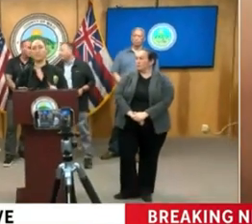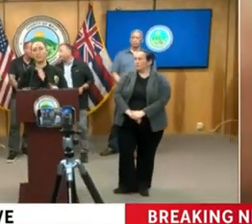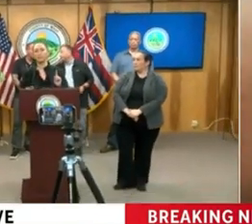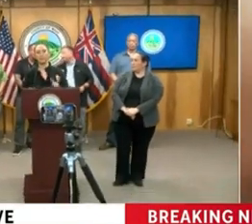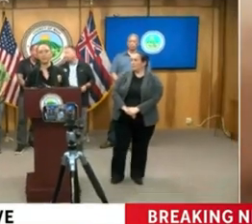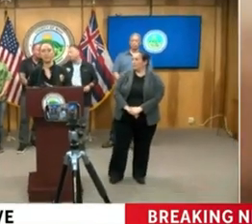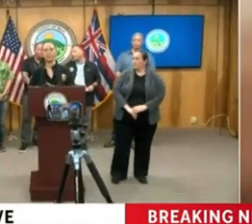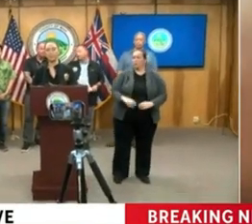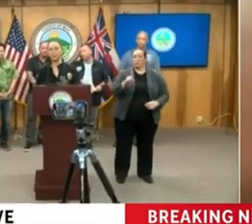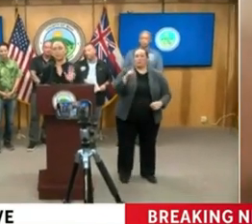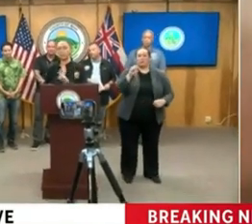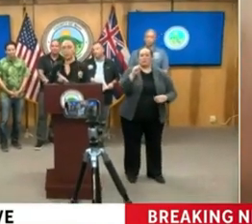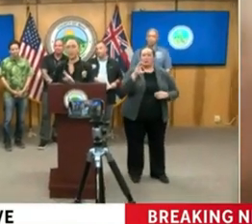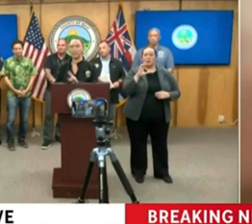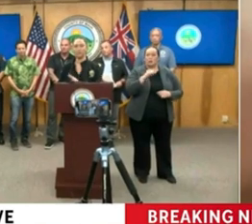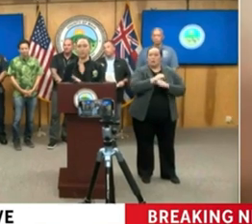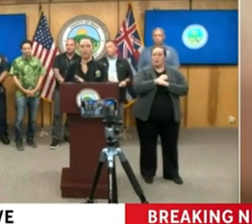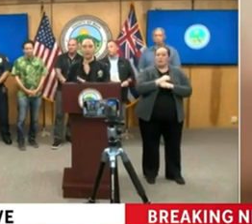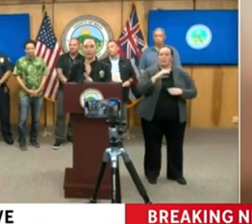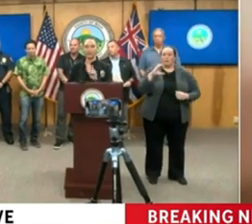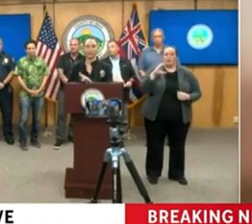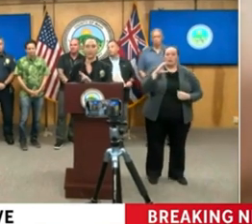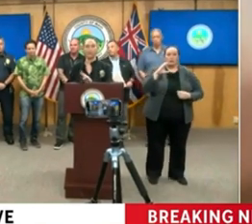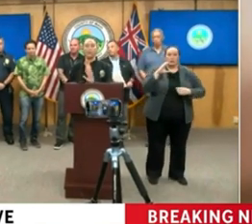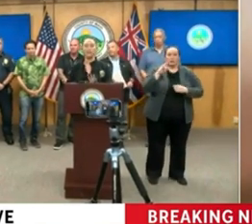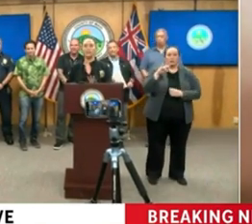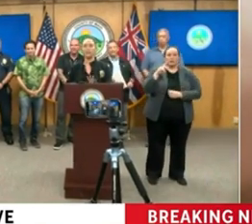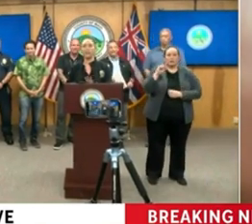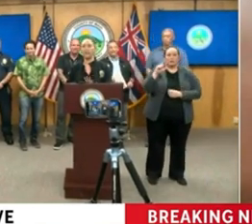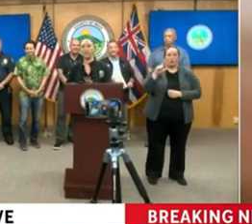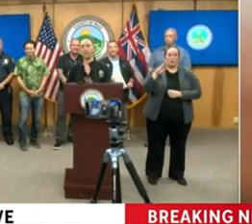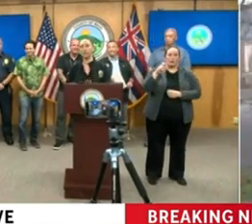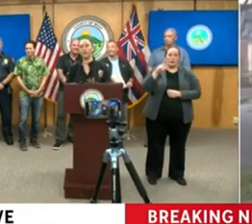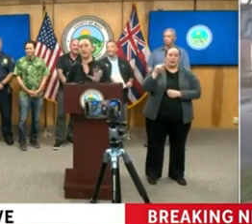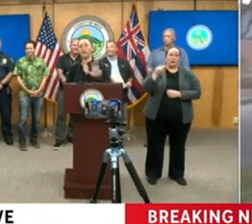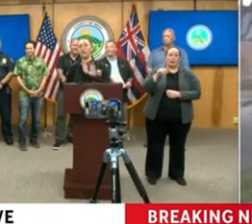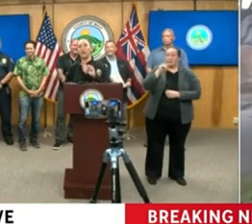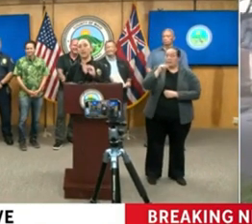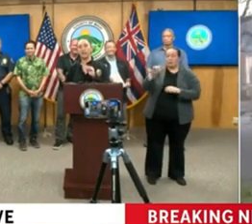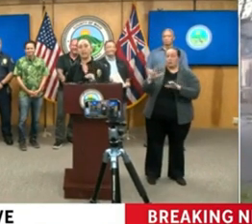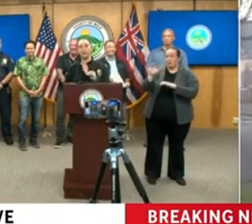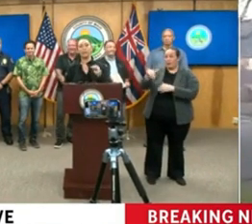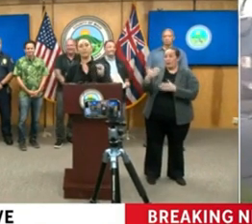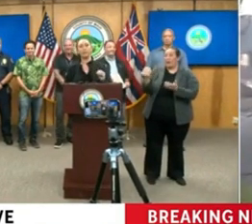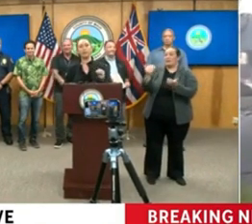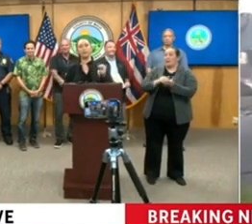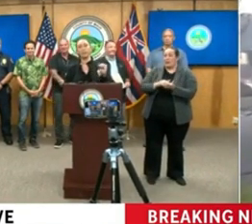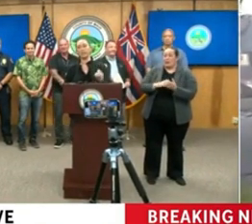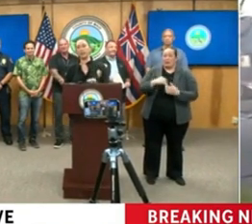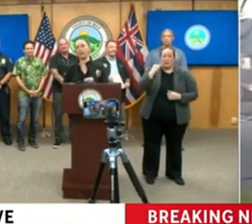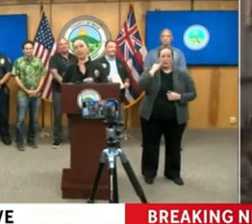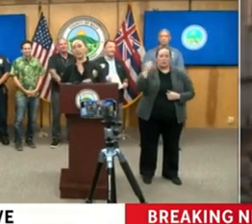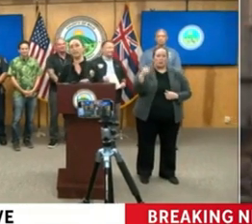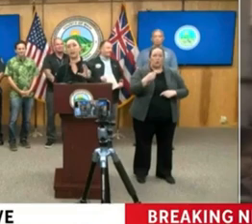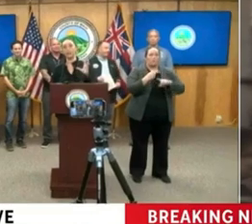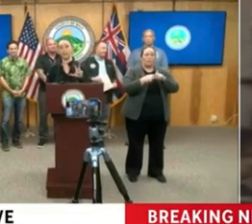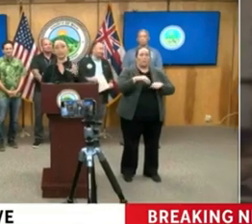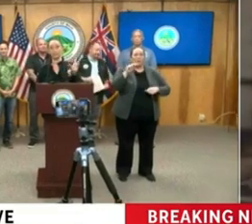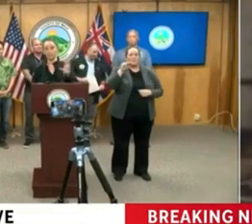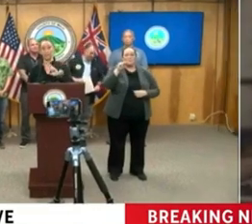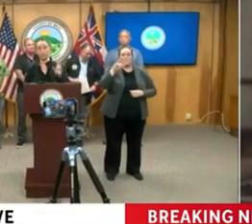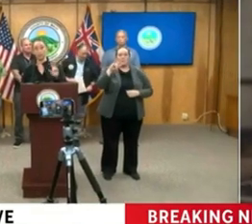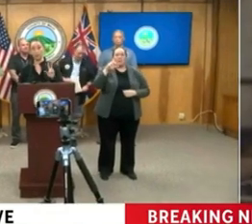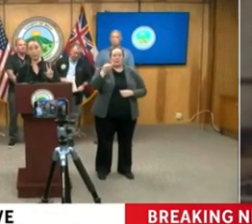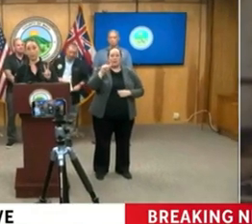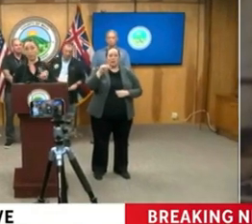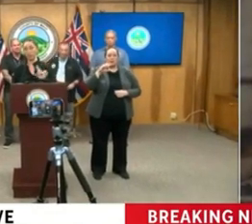Just one second. We love our civil beat, but we got a twofer in there. So let's not hanoho that. If you are from a media outlet, I'd